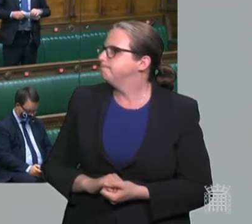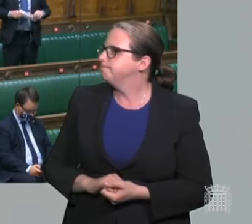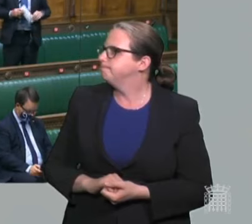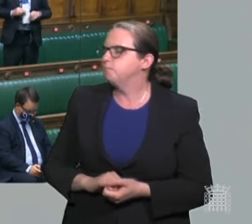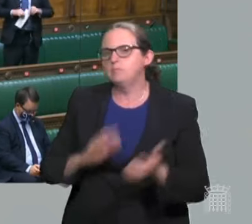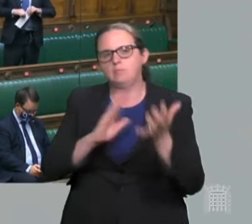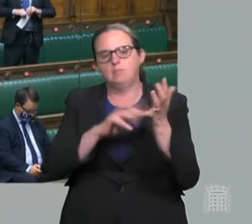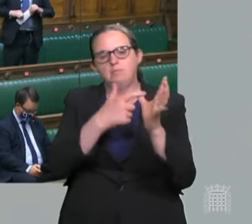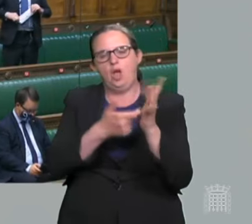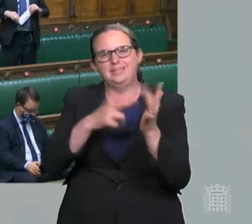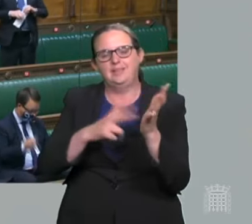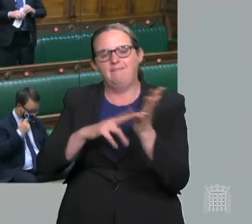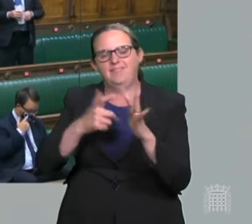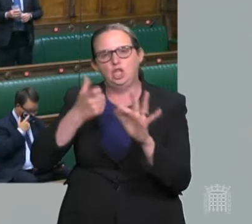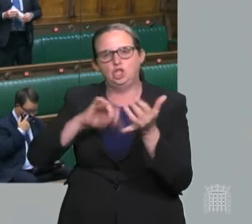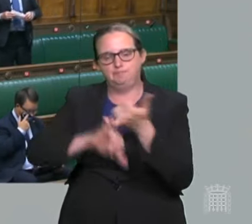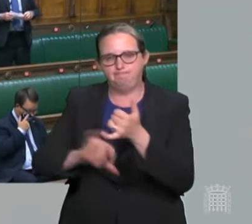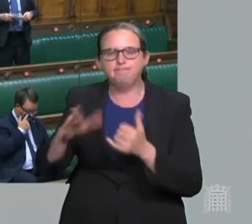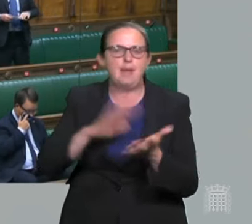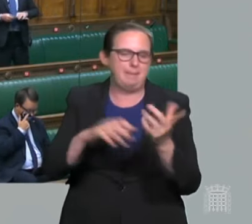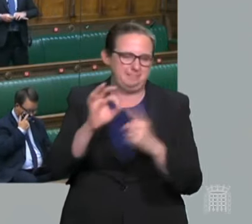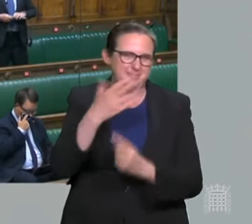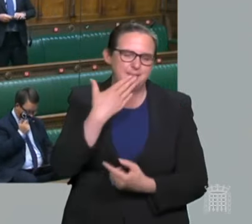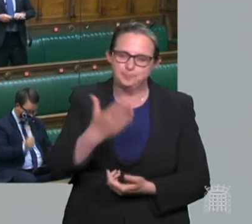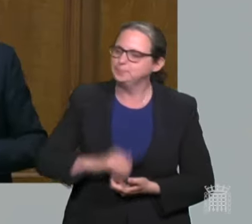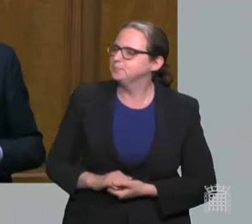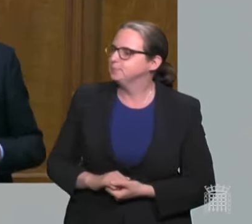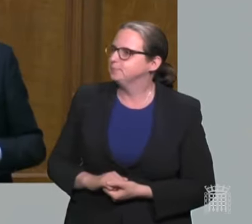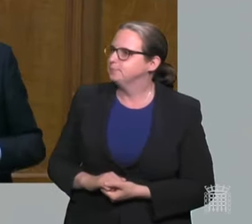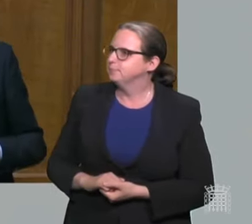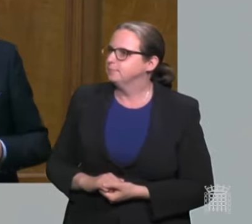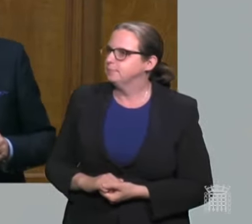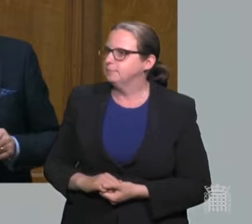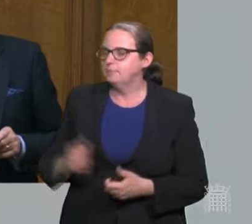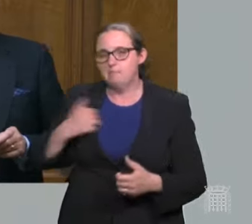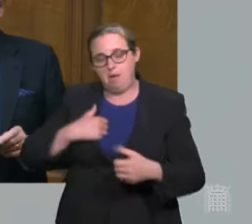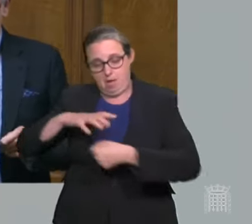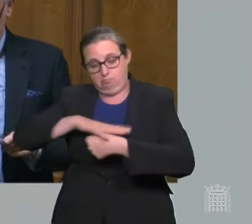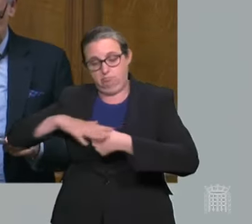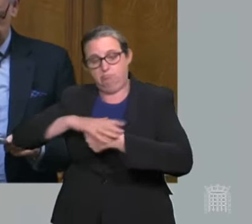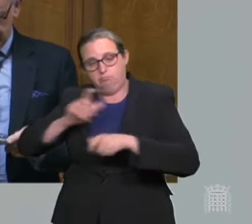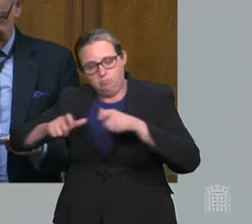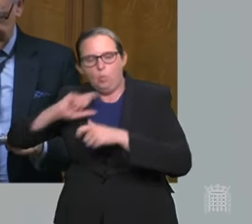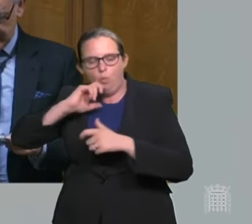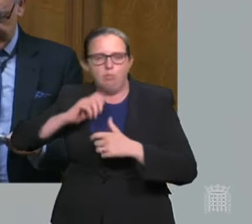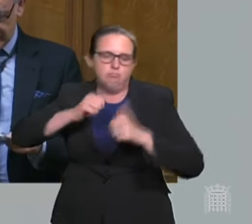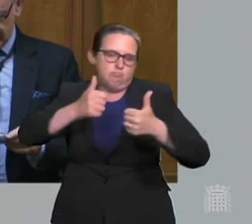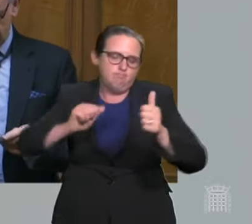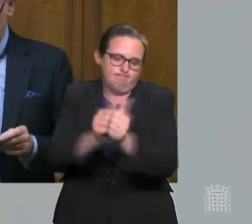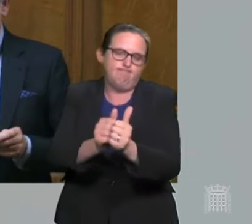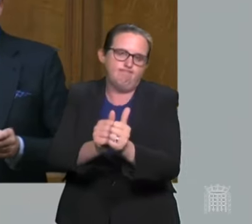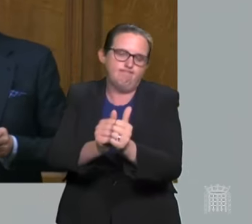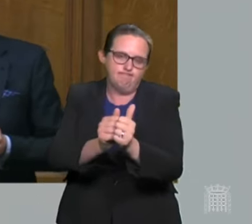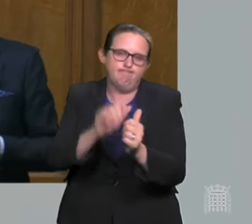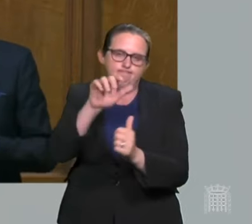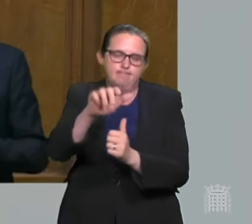The majority of my constituents will certainly welcome the Secretary of State's statement. But in that council